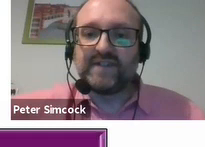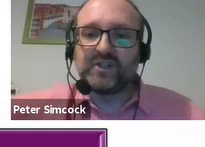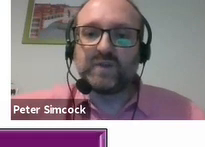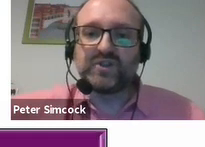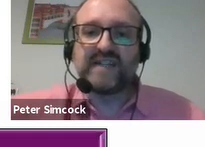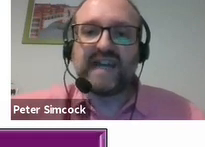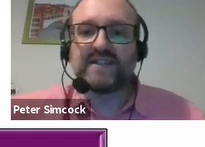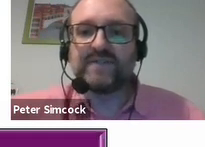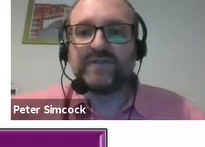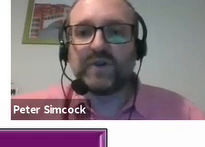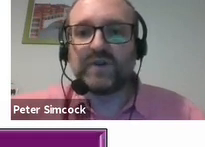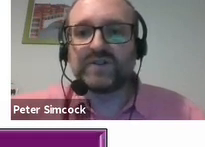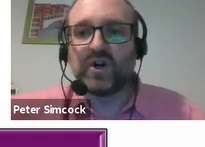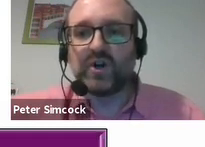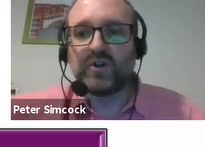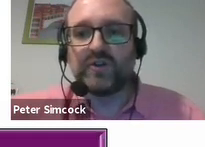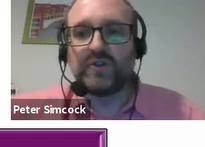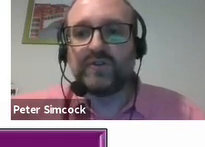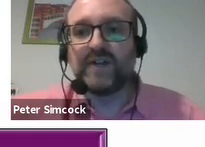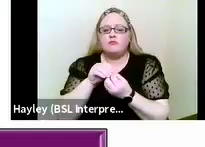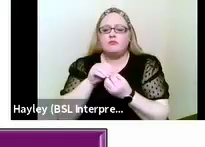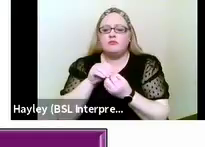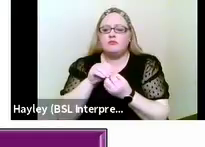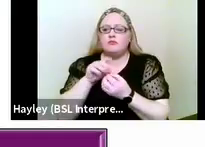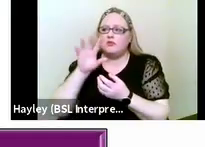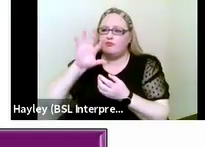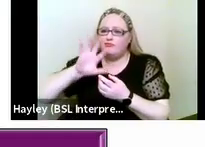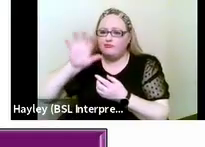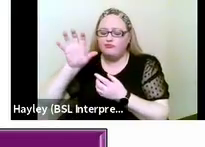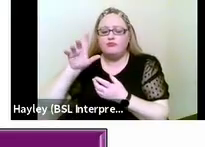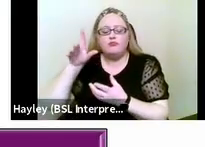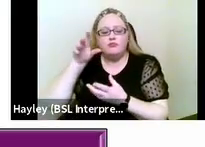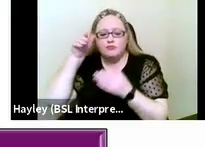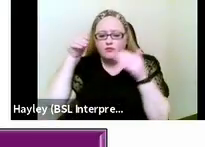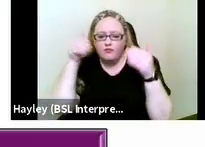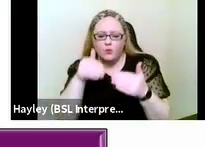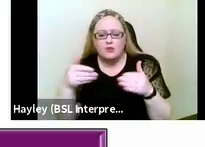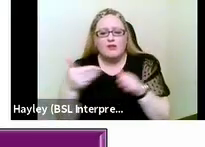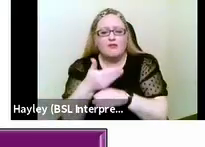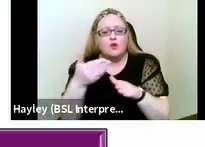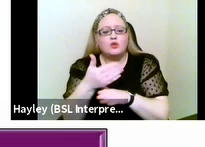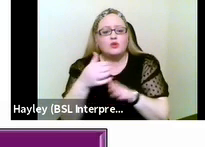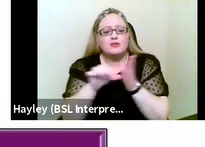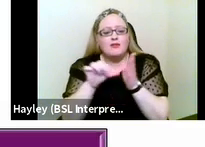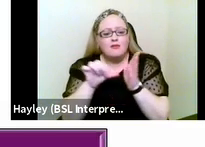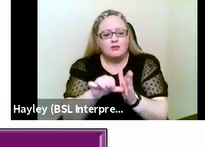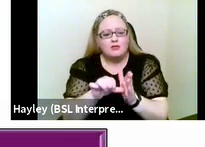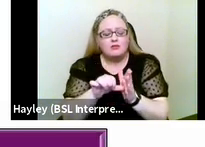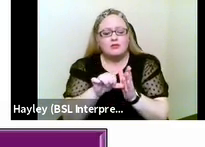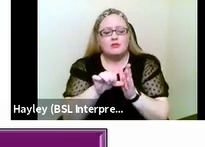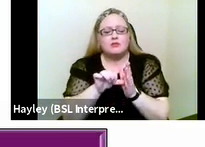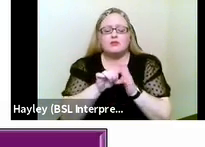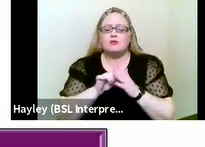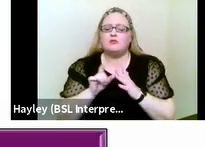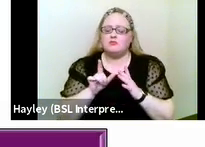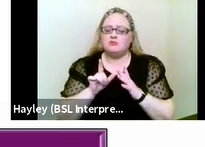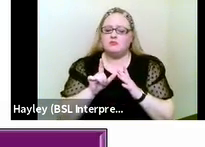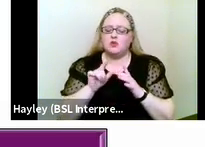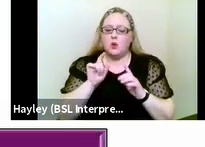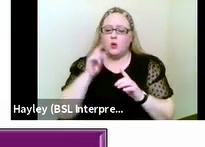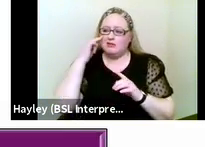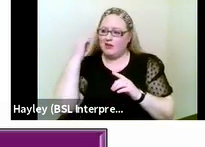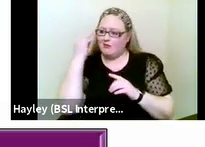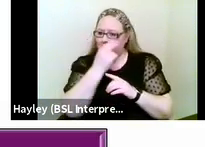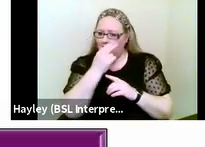the nordic definition which tends to focus on functional difficulties what difficulties does the impairment actually